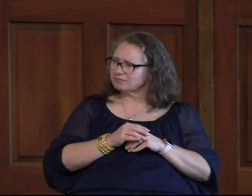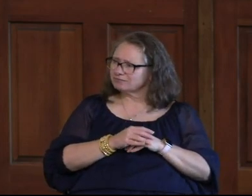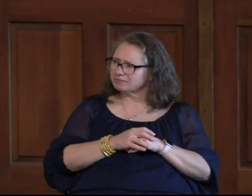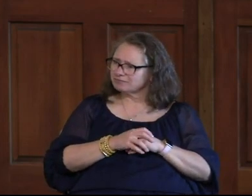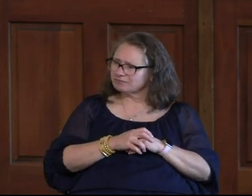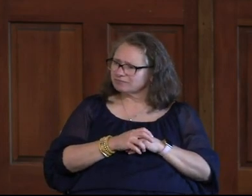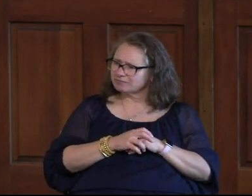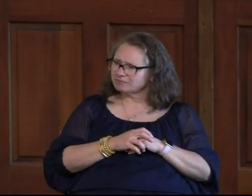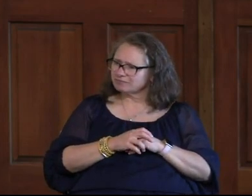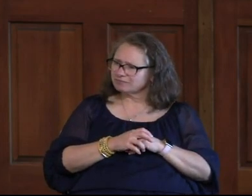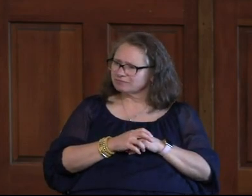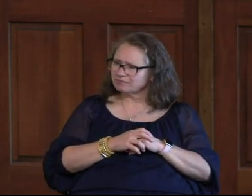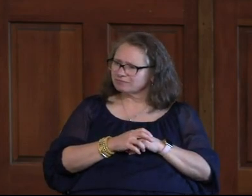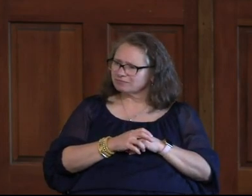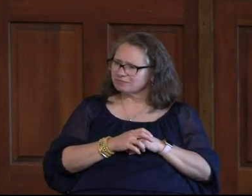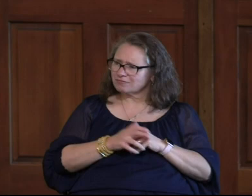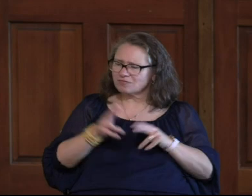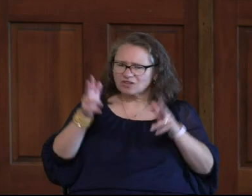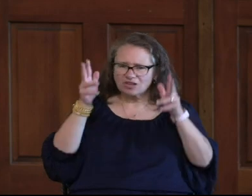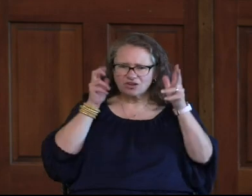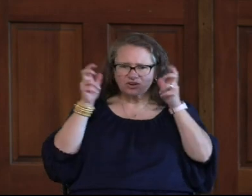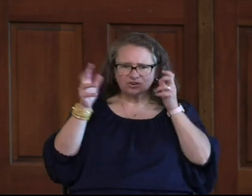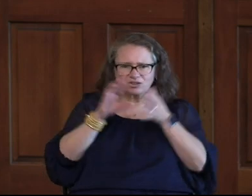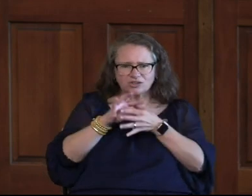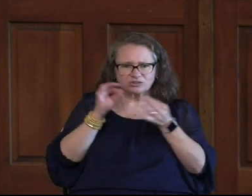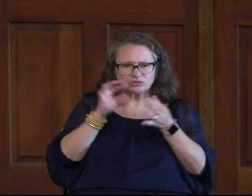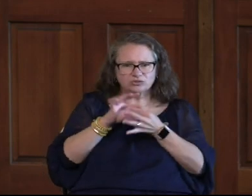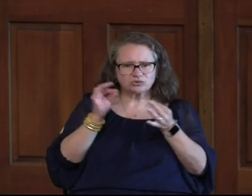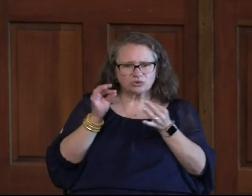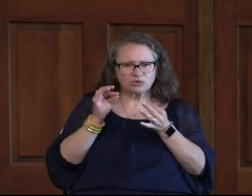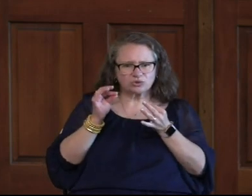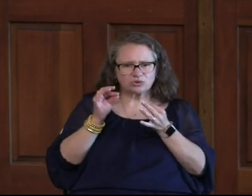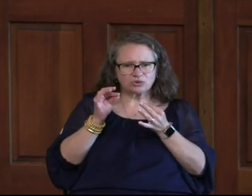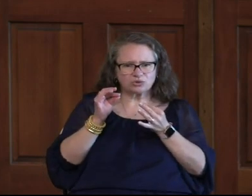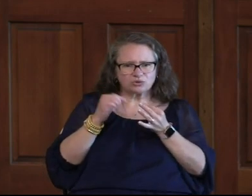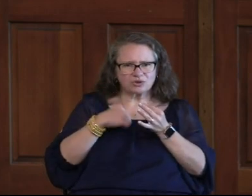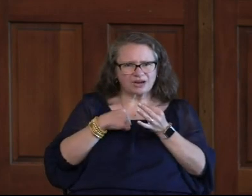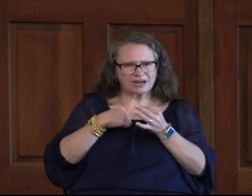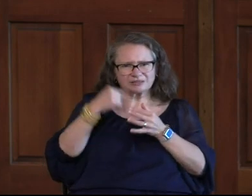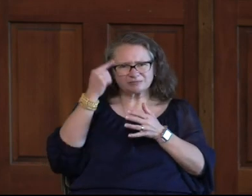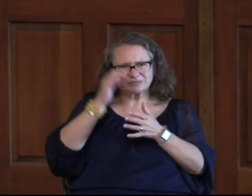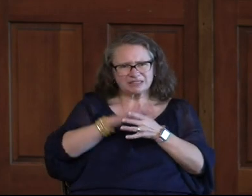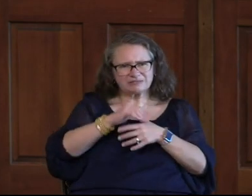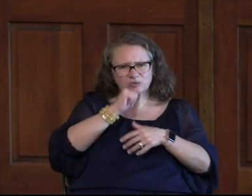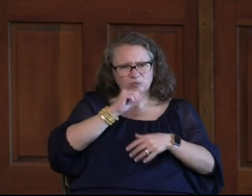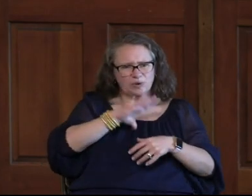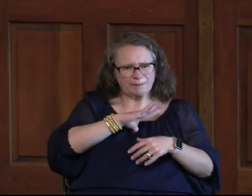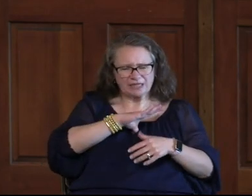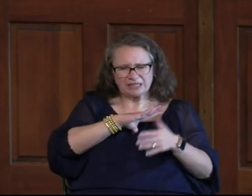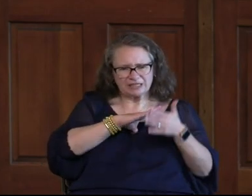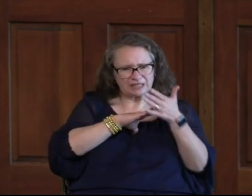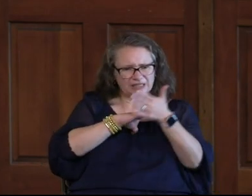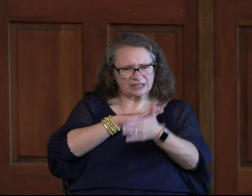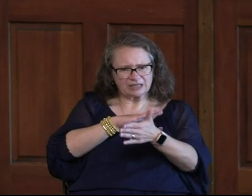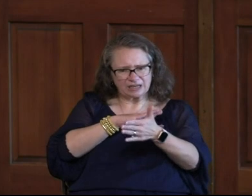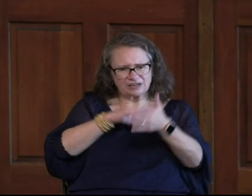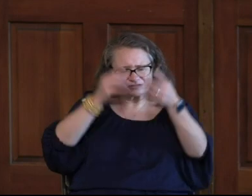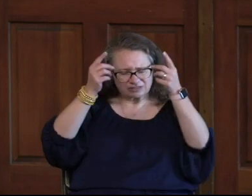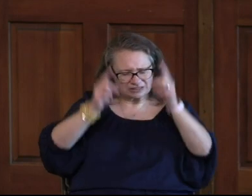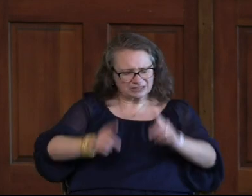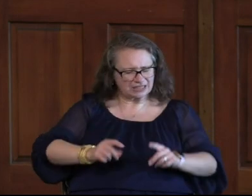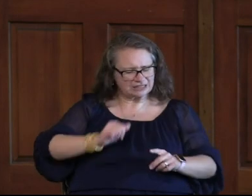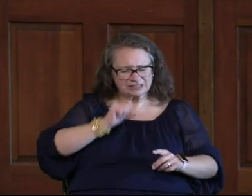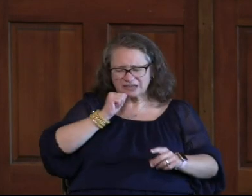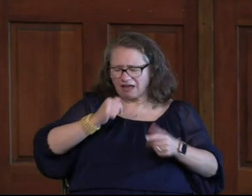and as I was, as we heard her story, I just can't help but to believe this is a woman that has decided